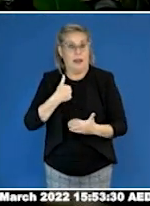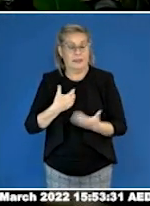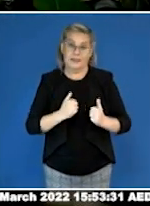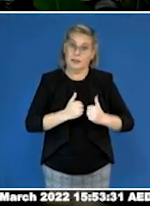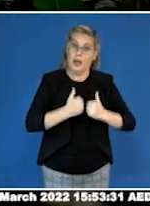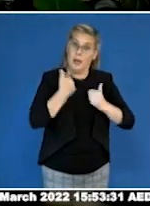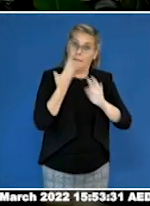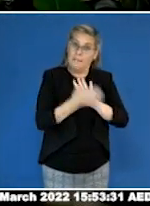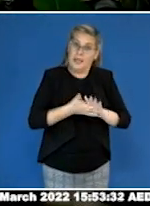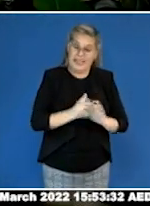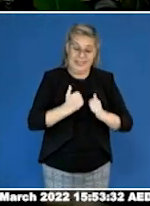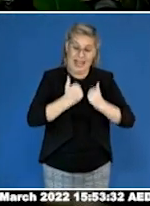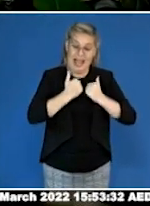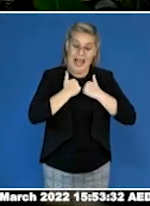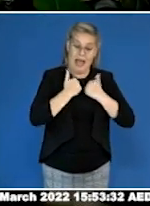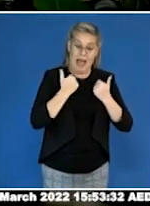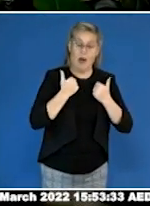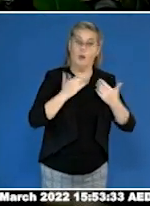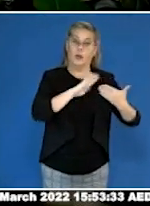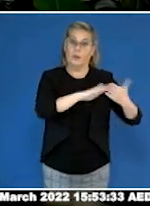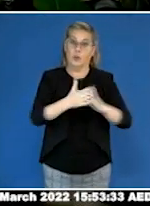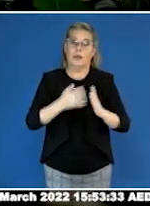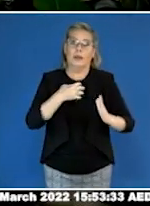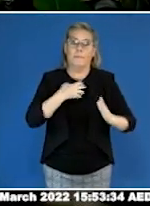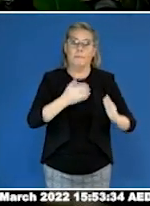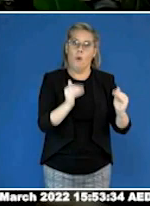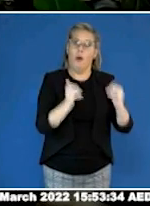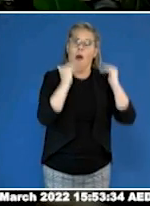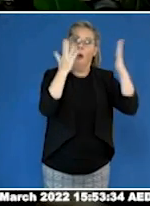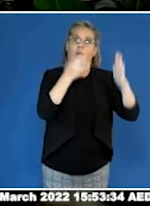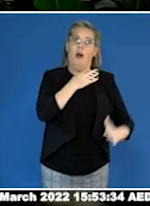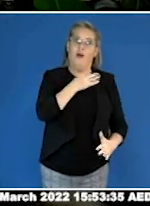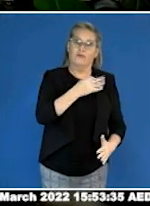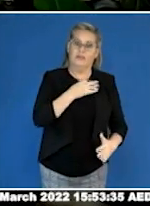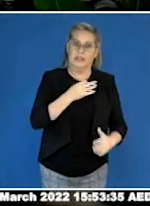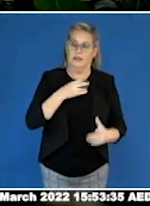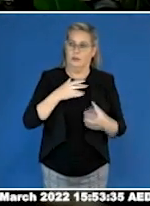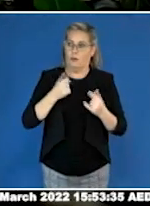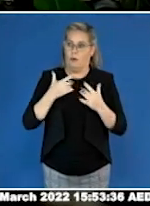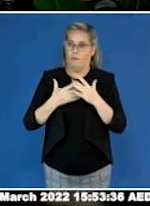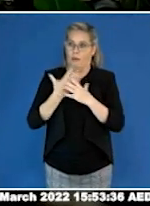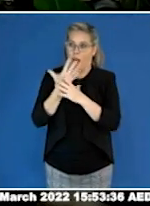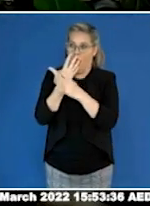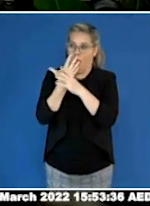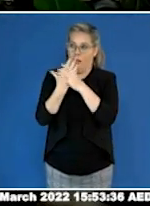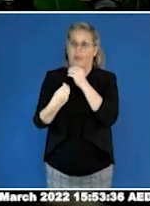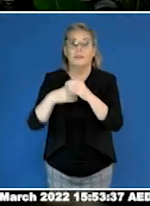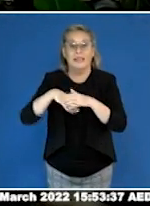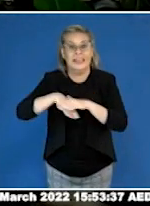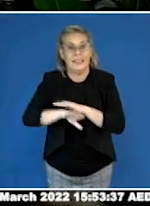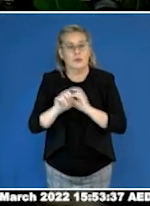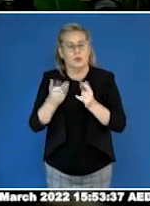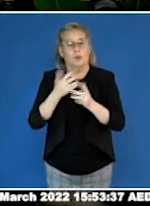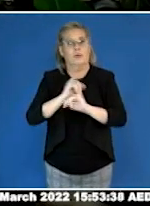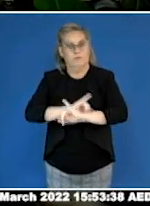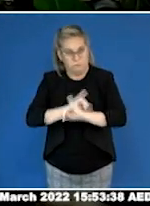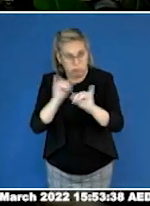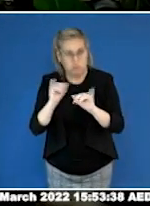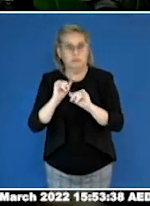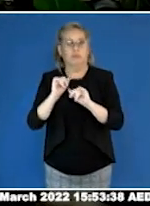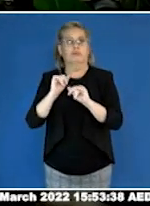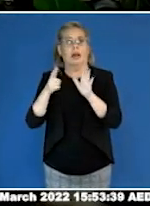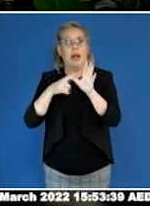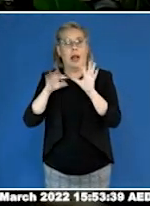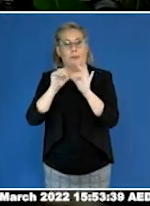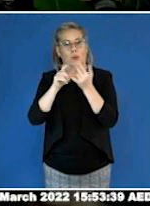risk than the general population of experiencing abusive relationships. There are many complex layers to these